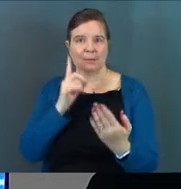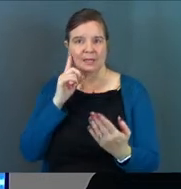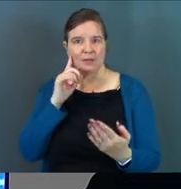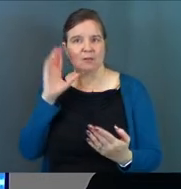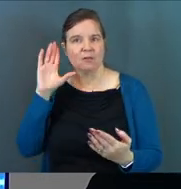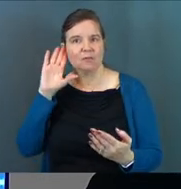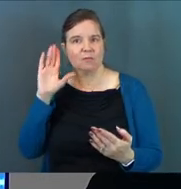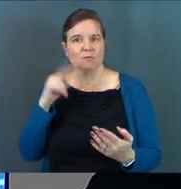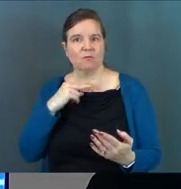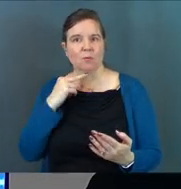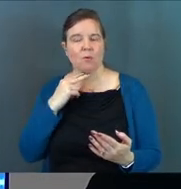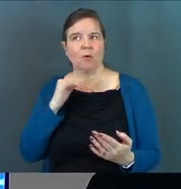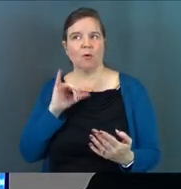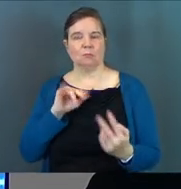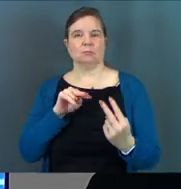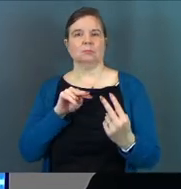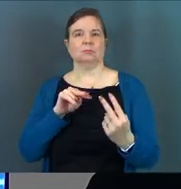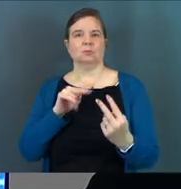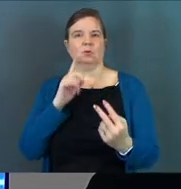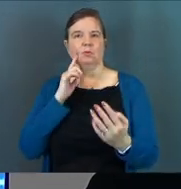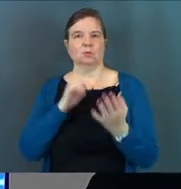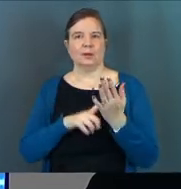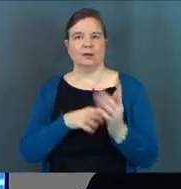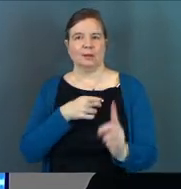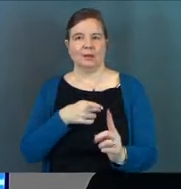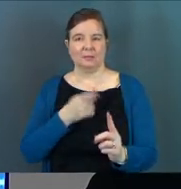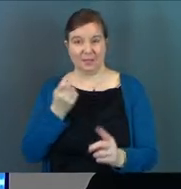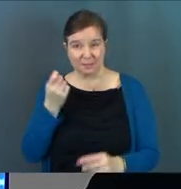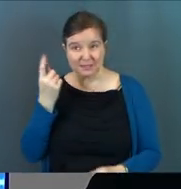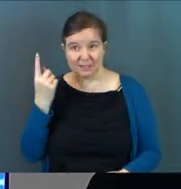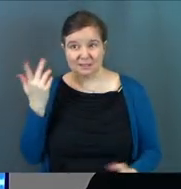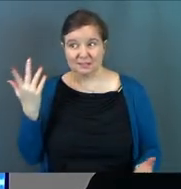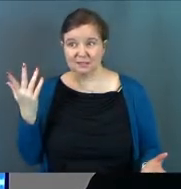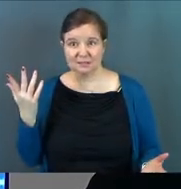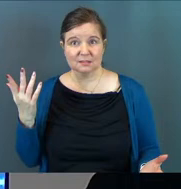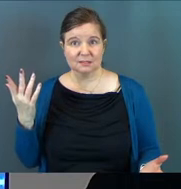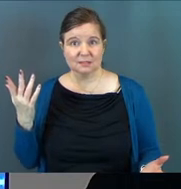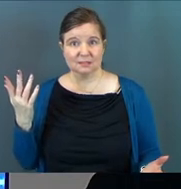sound of their voice, then you would recognize them. Does that make sense?